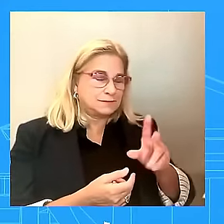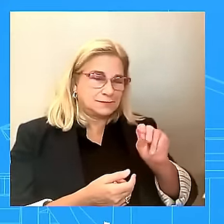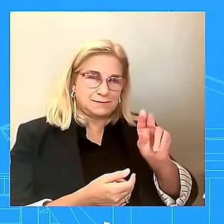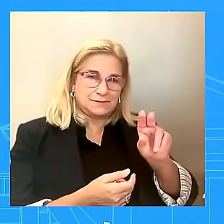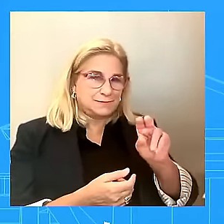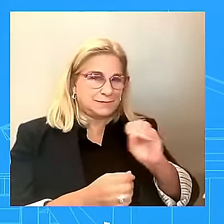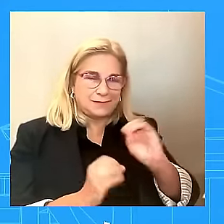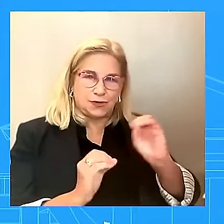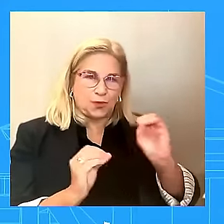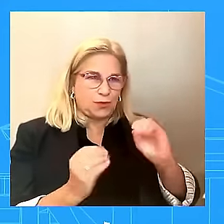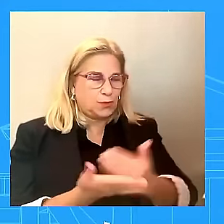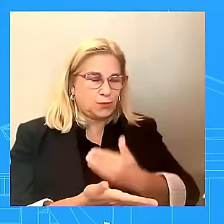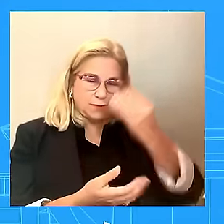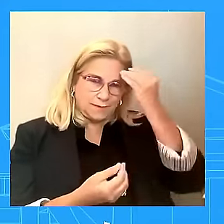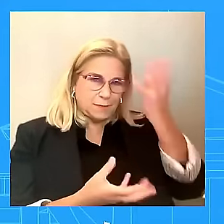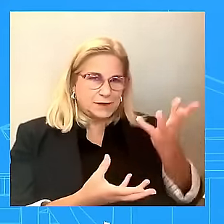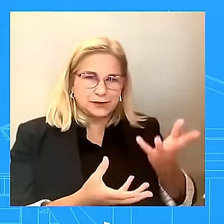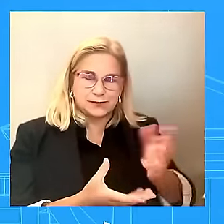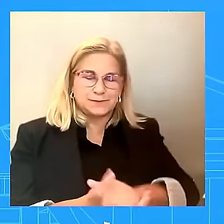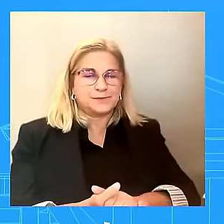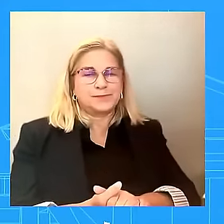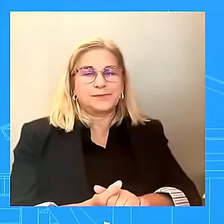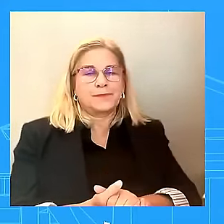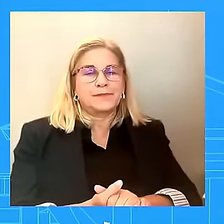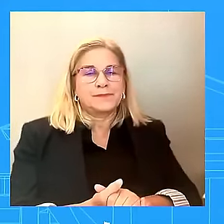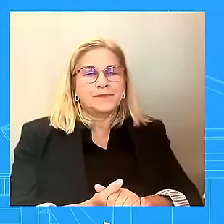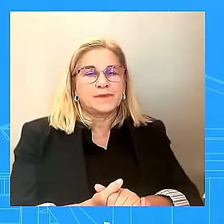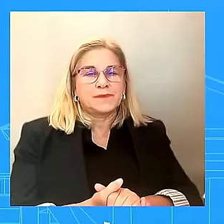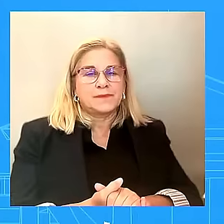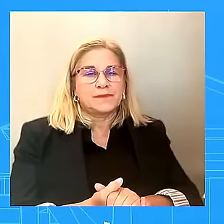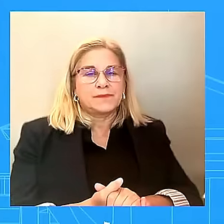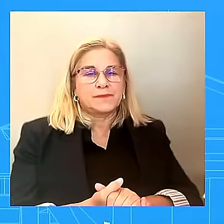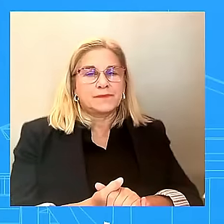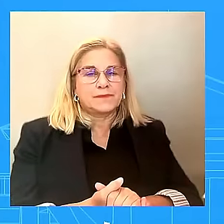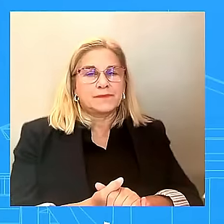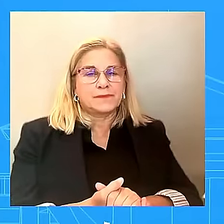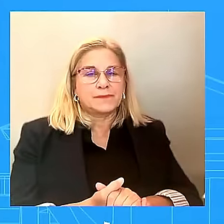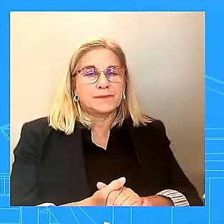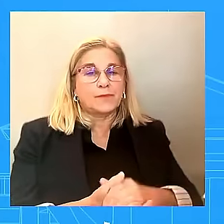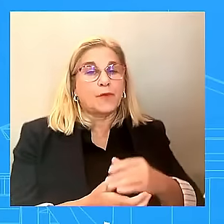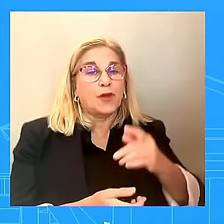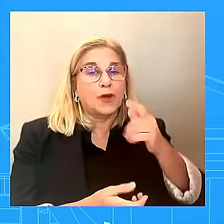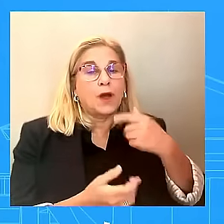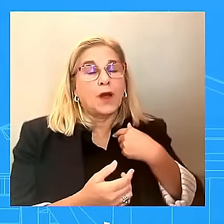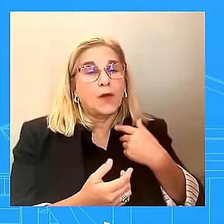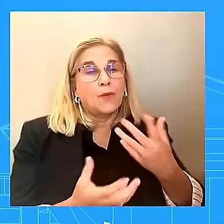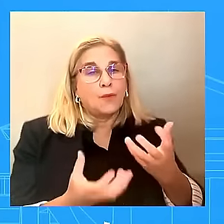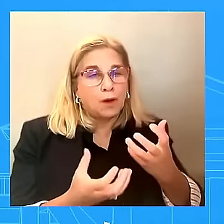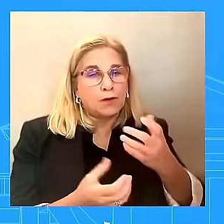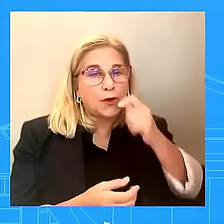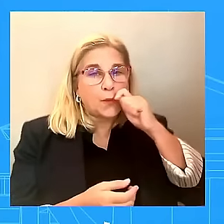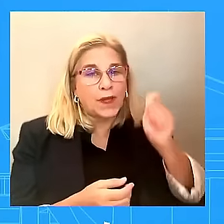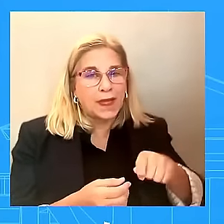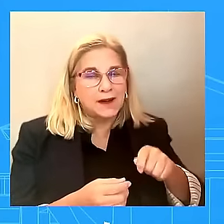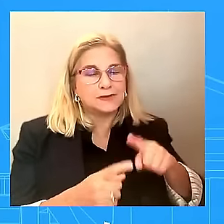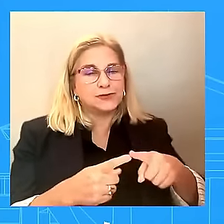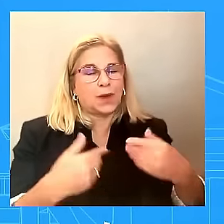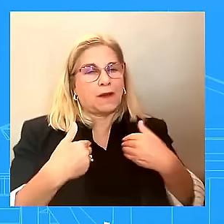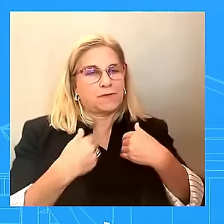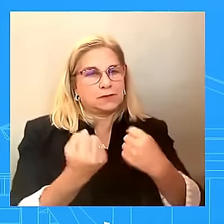focused on ensuring that Ukraine has what it needs to prevail in this war. That is the President's focus.